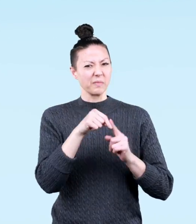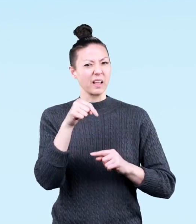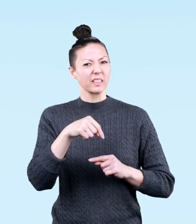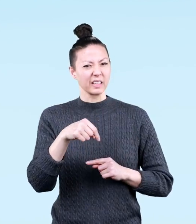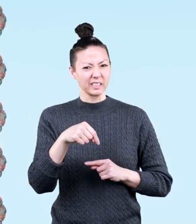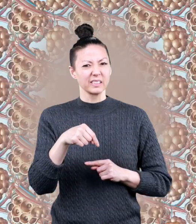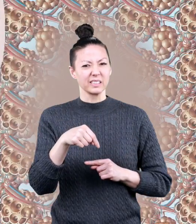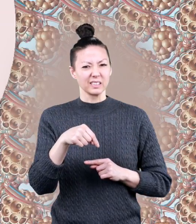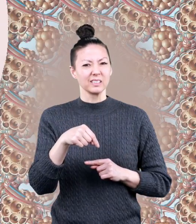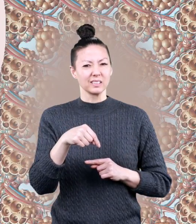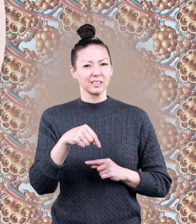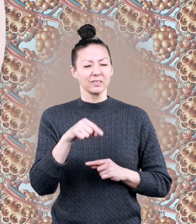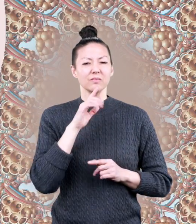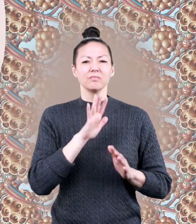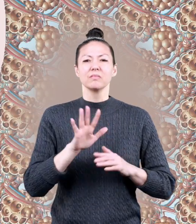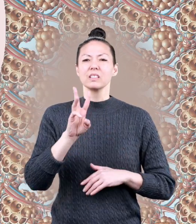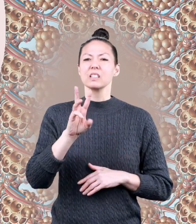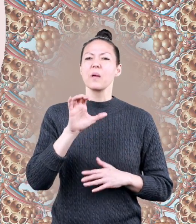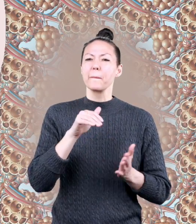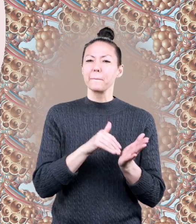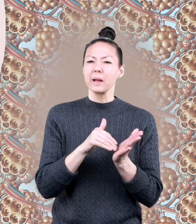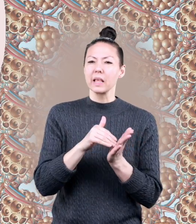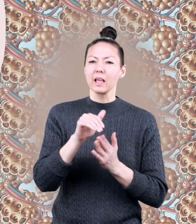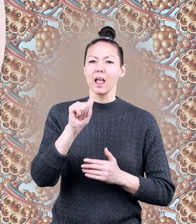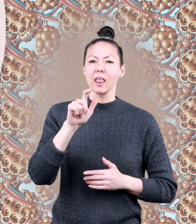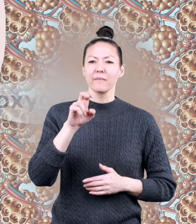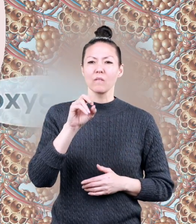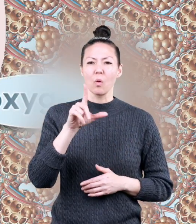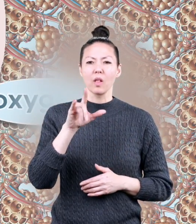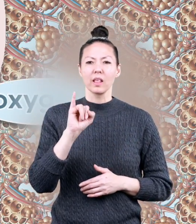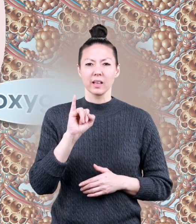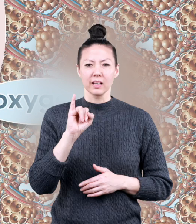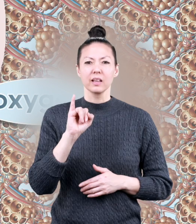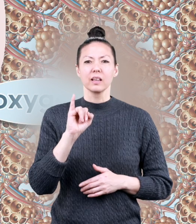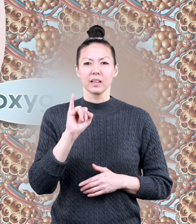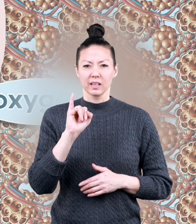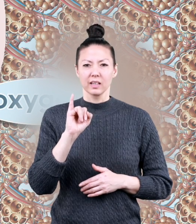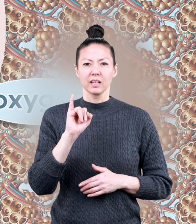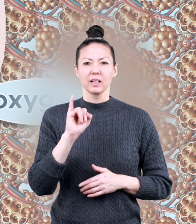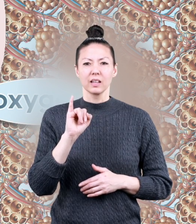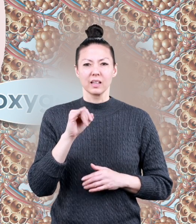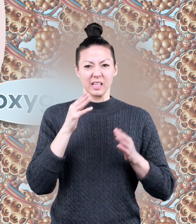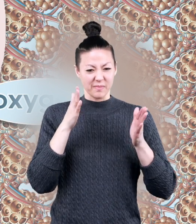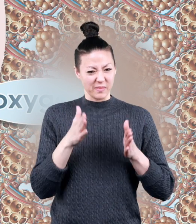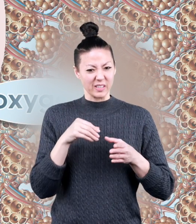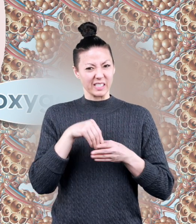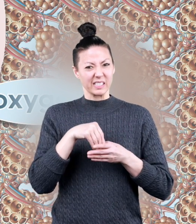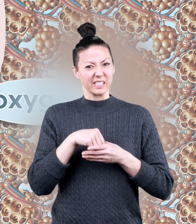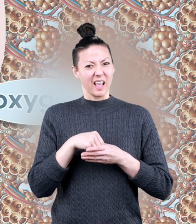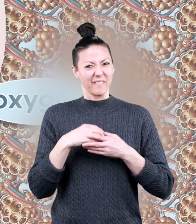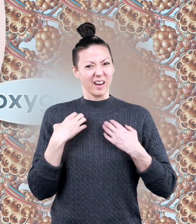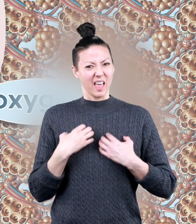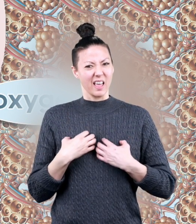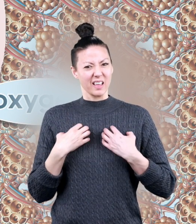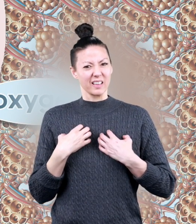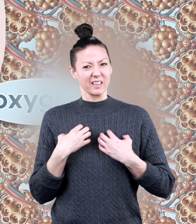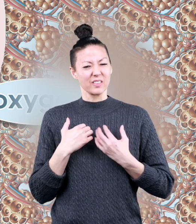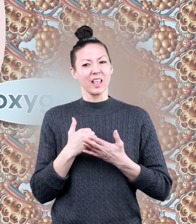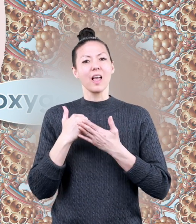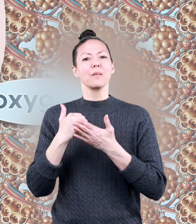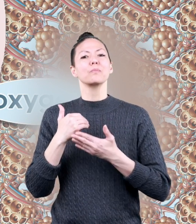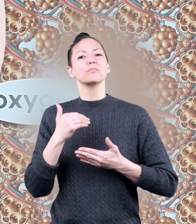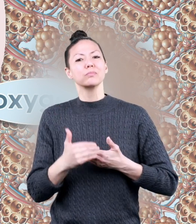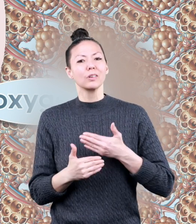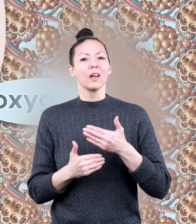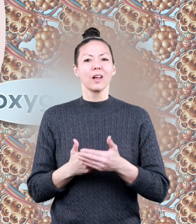Here is a fascinating fact. There are 600 million alveoli inside a person's lungs